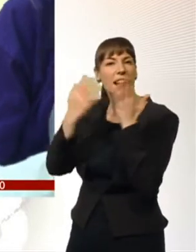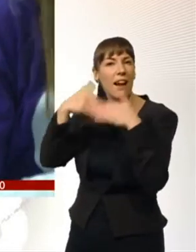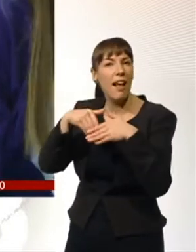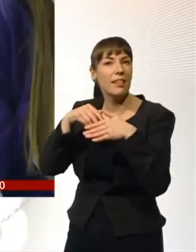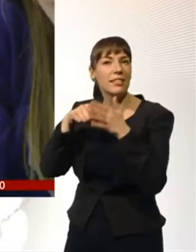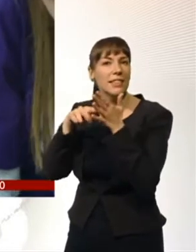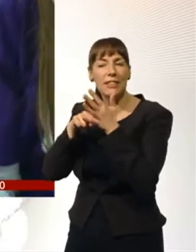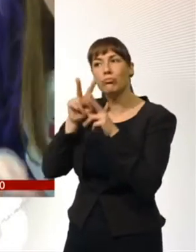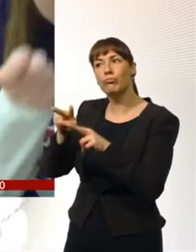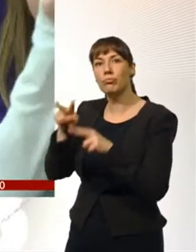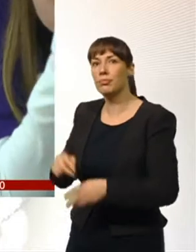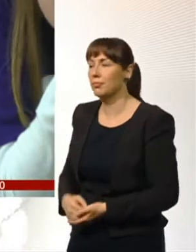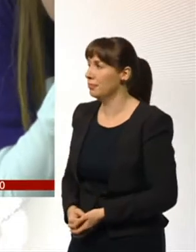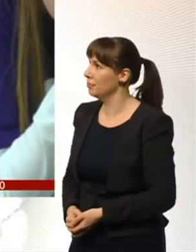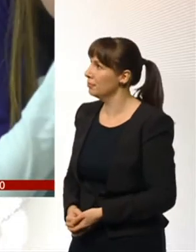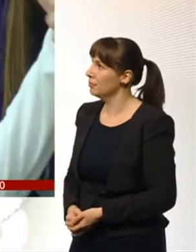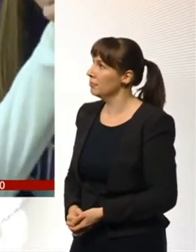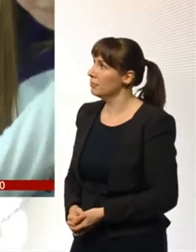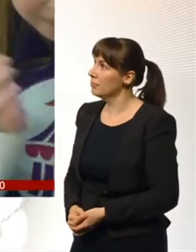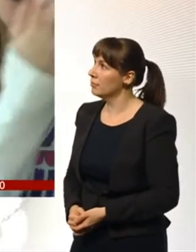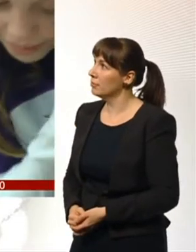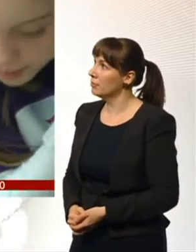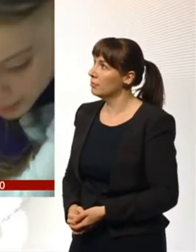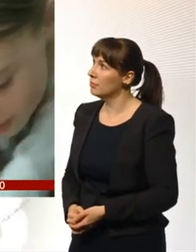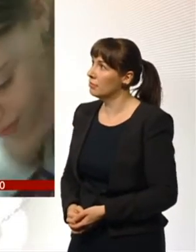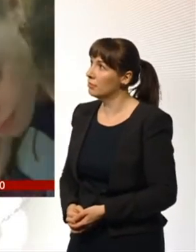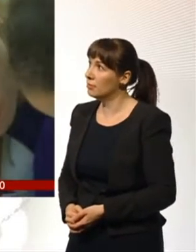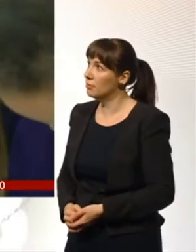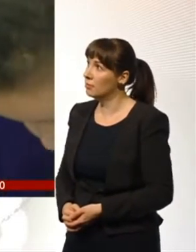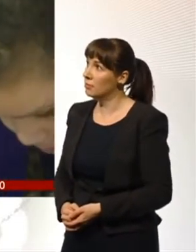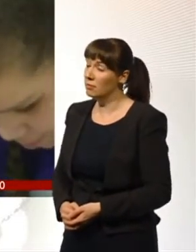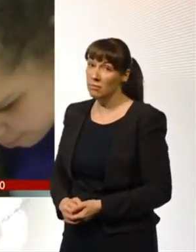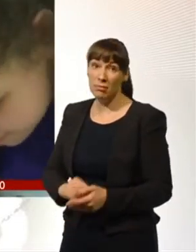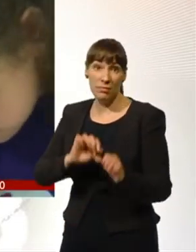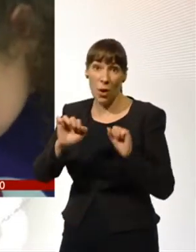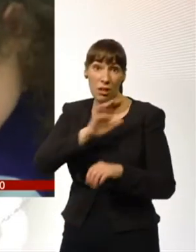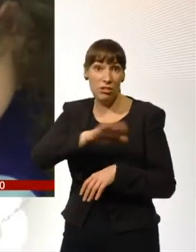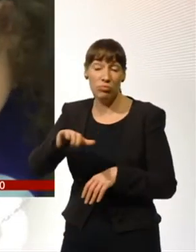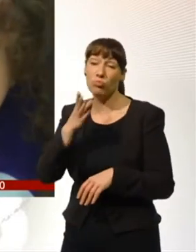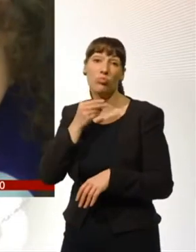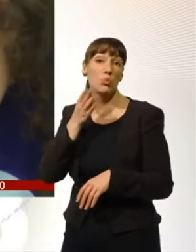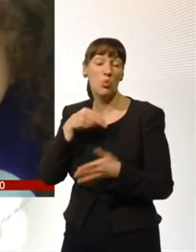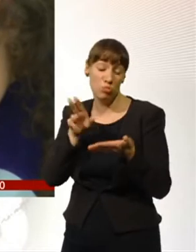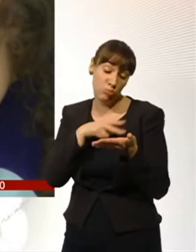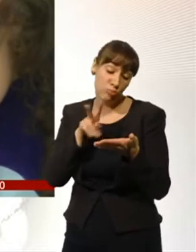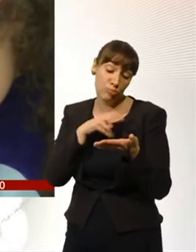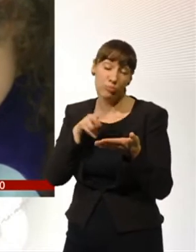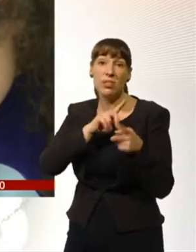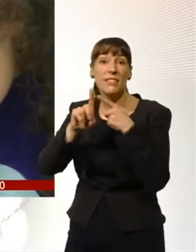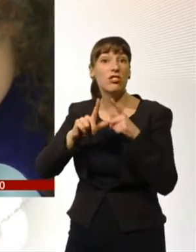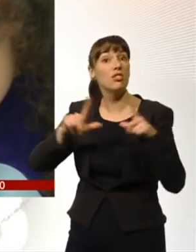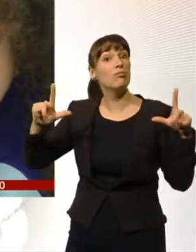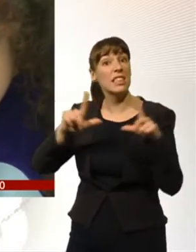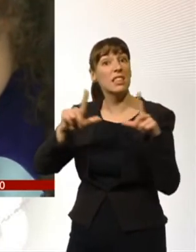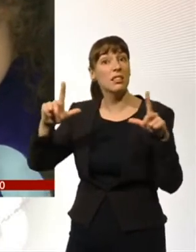In just a few years, children have got used to playing and viewing on all sorts of screens. We asked these young visitors to the